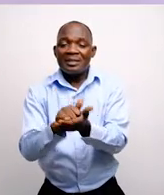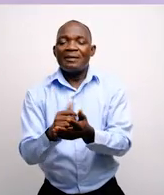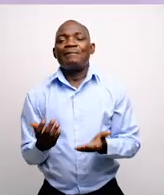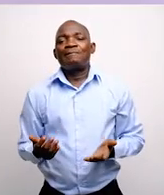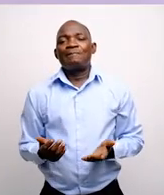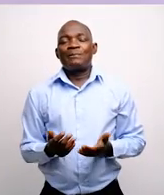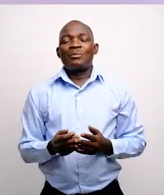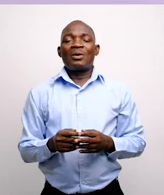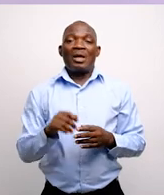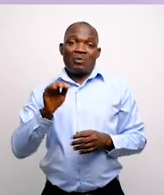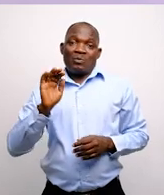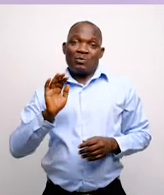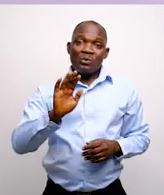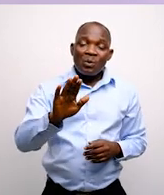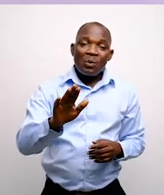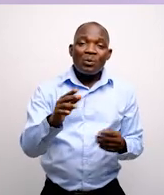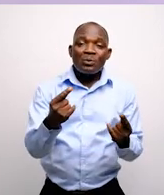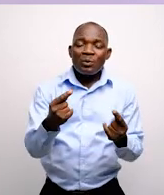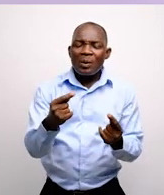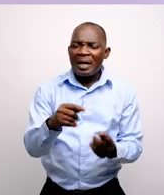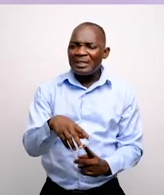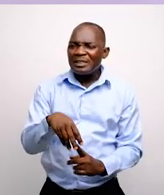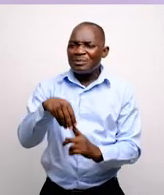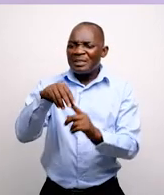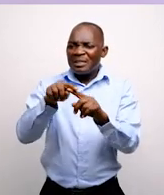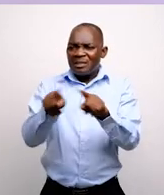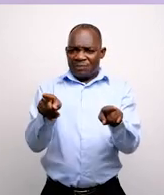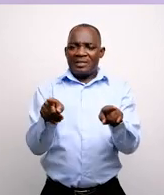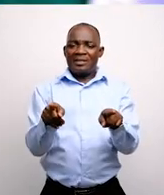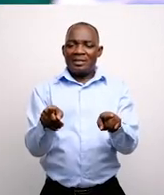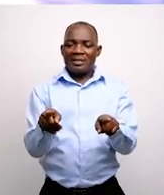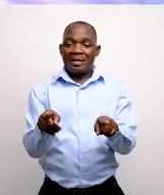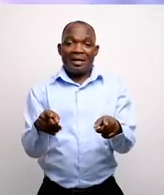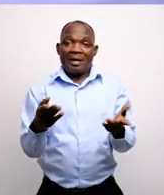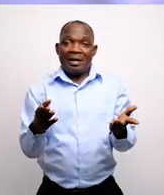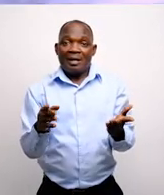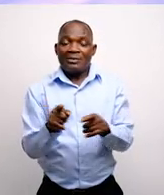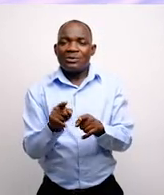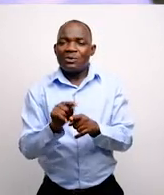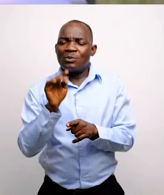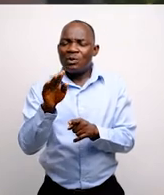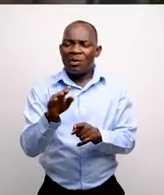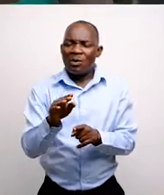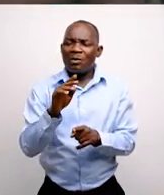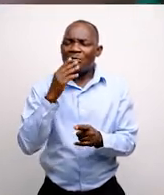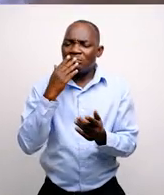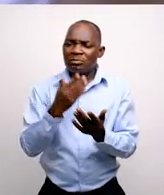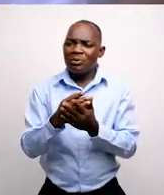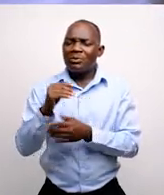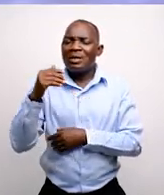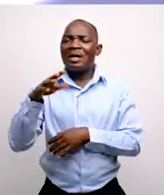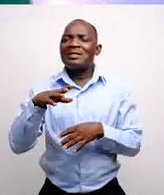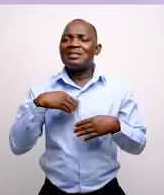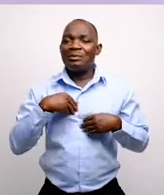respect, yours was so dynamic and very